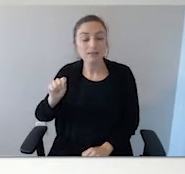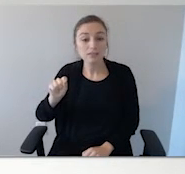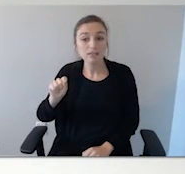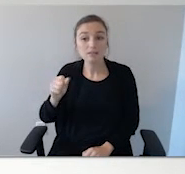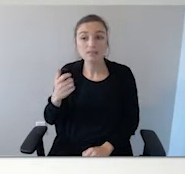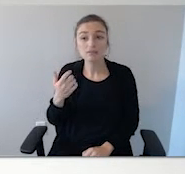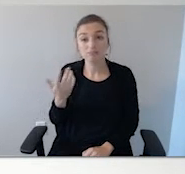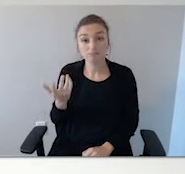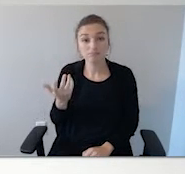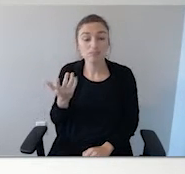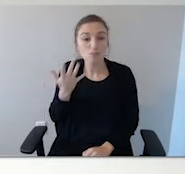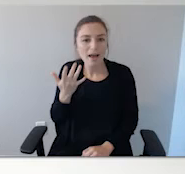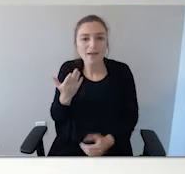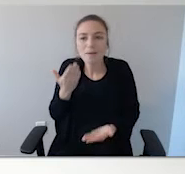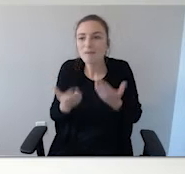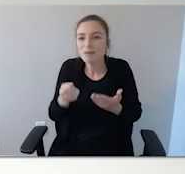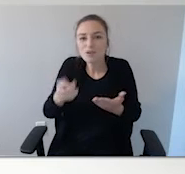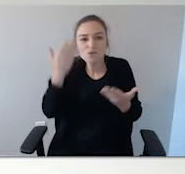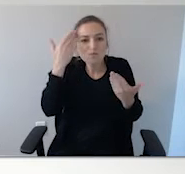to.